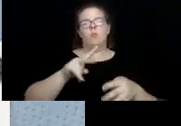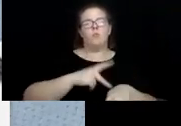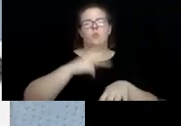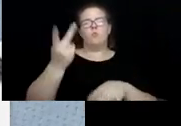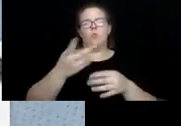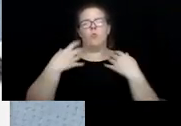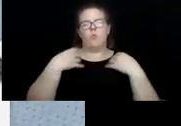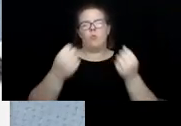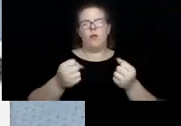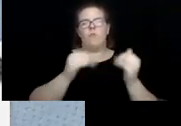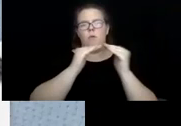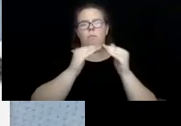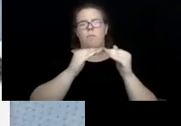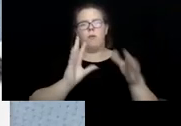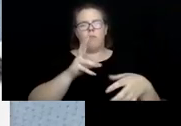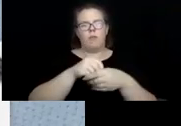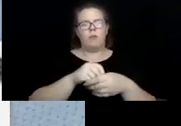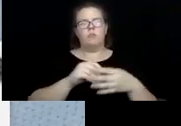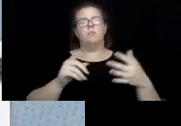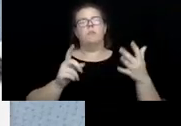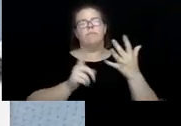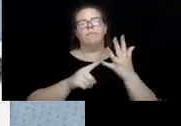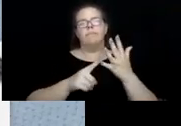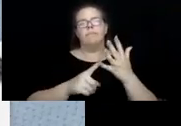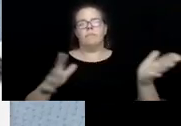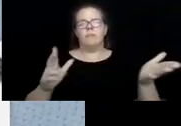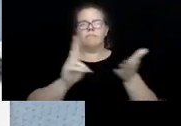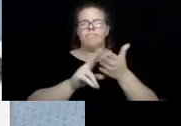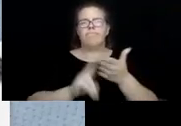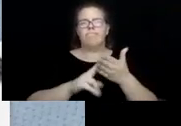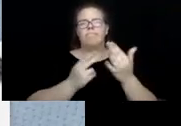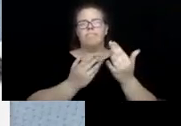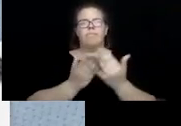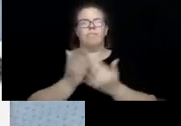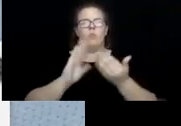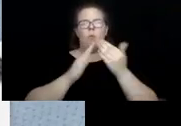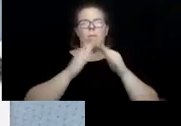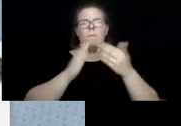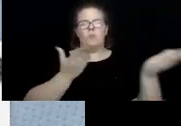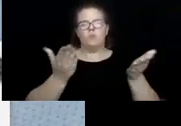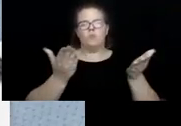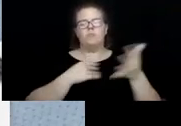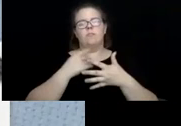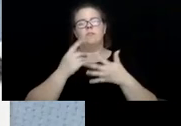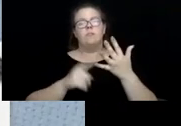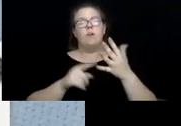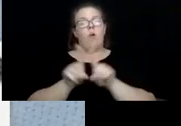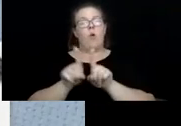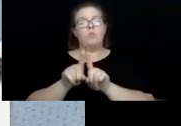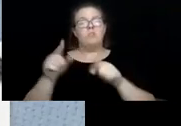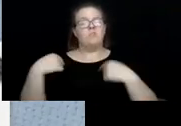We contract with, from many community services through our mental health. Also the past couple of years,